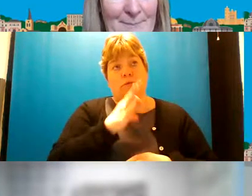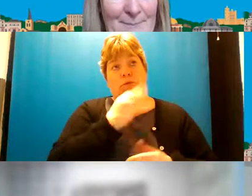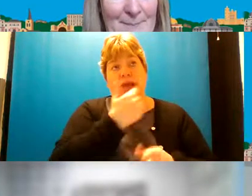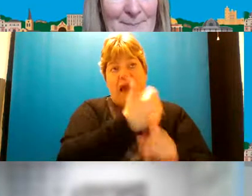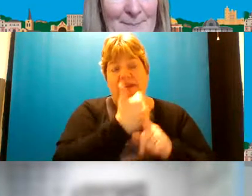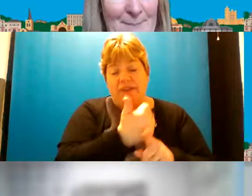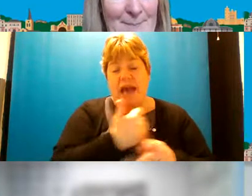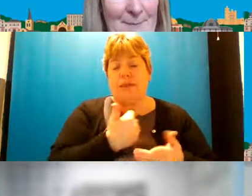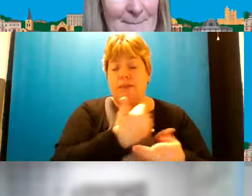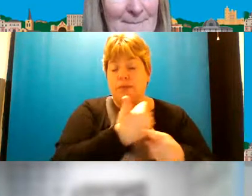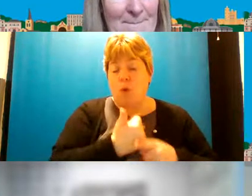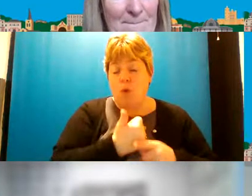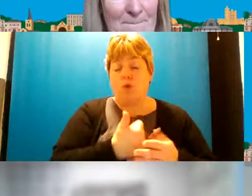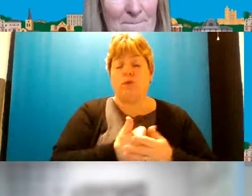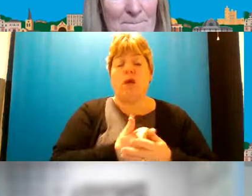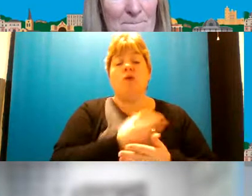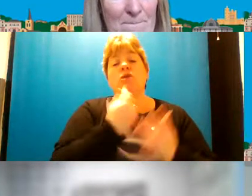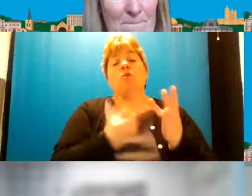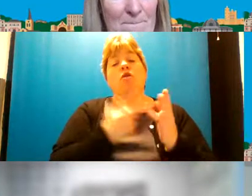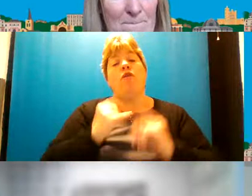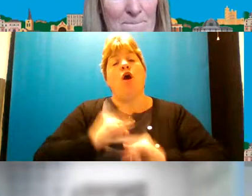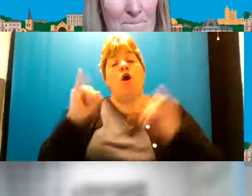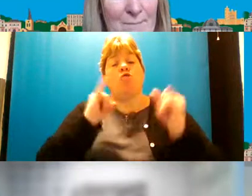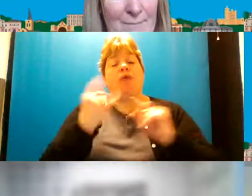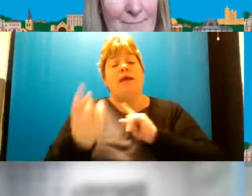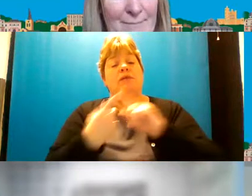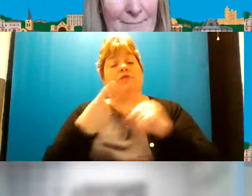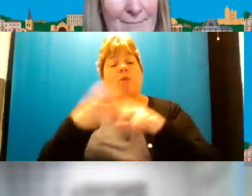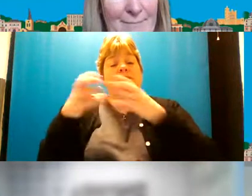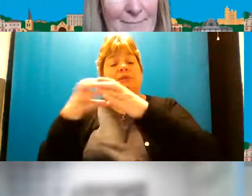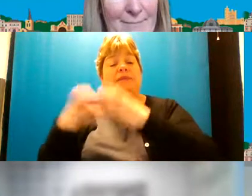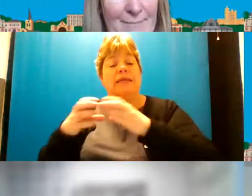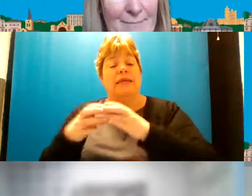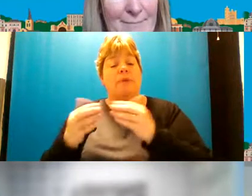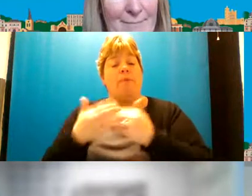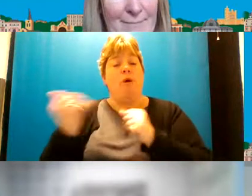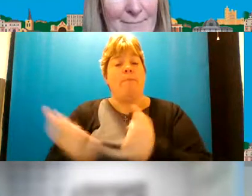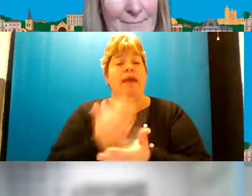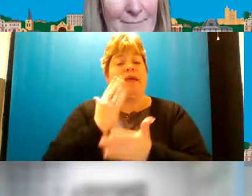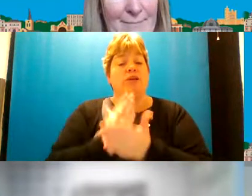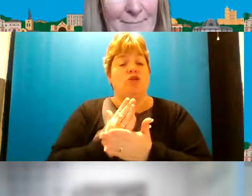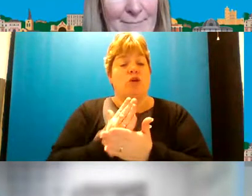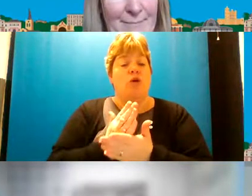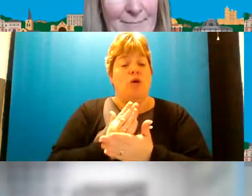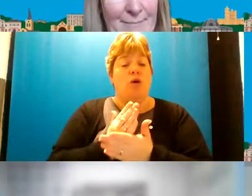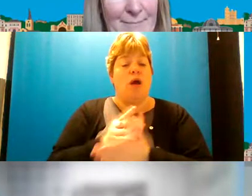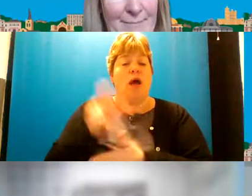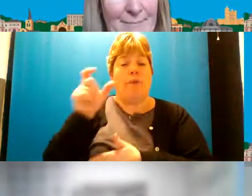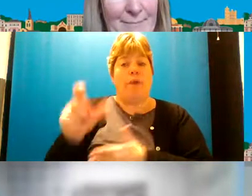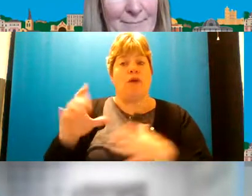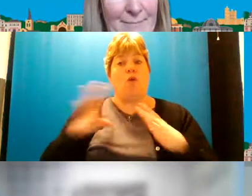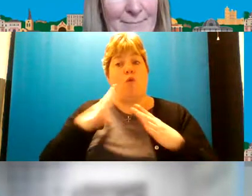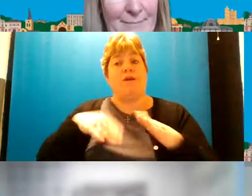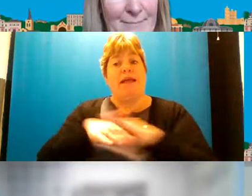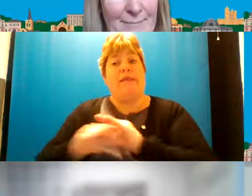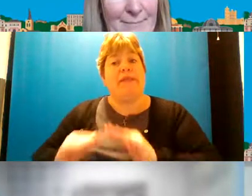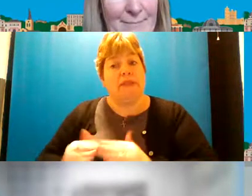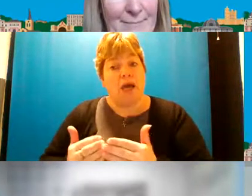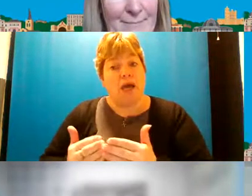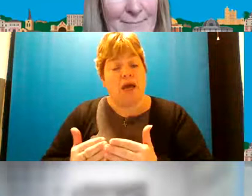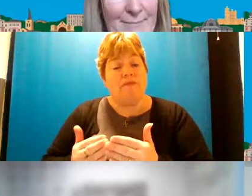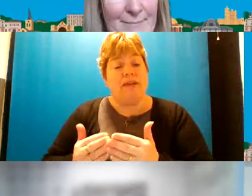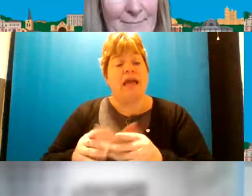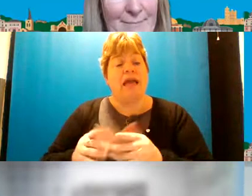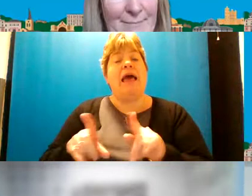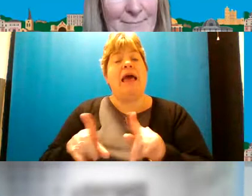advice and support some of the other crisis response teams are more making sure that some if somebody's already in a service and is that